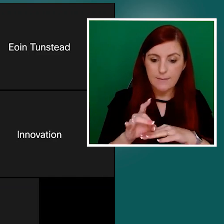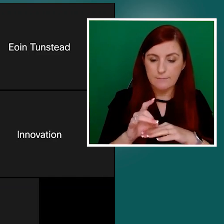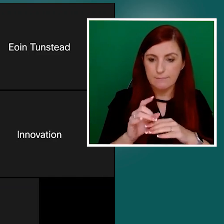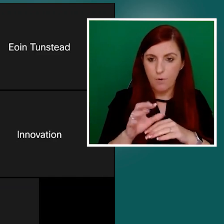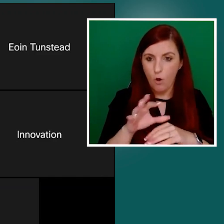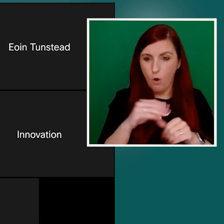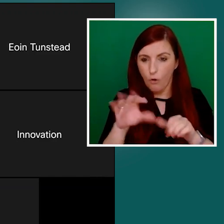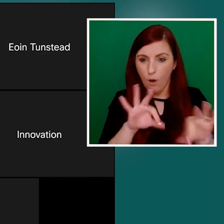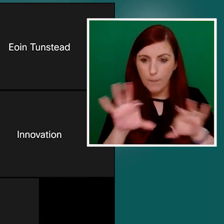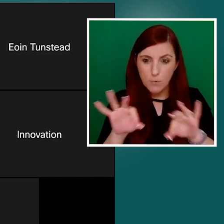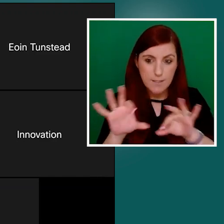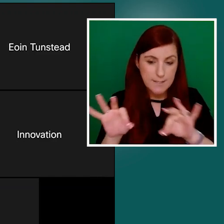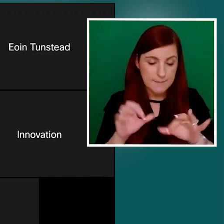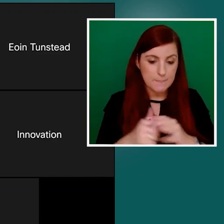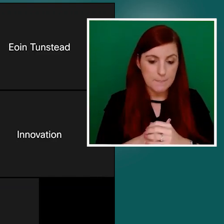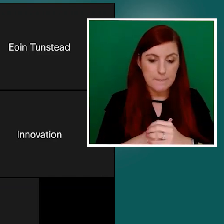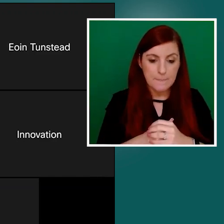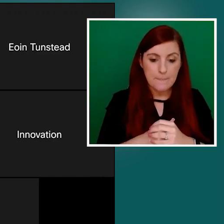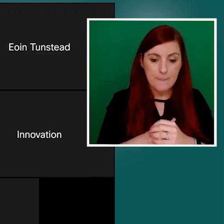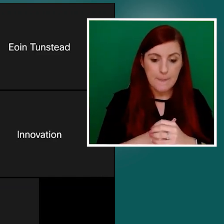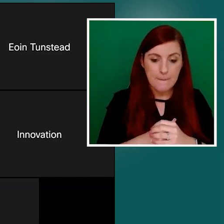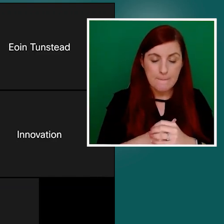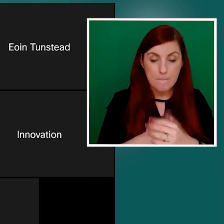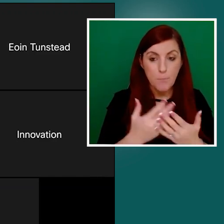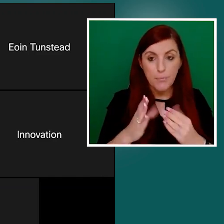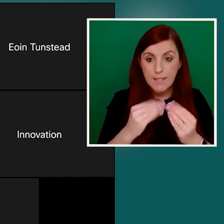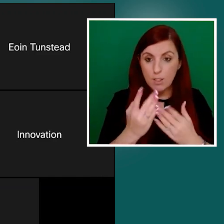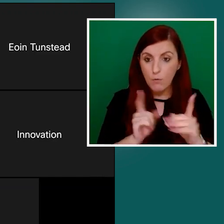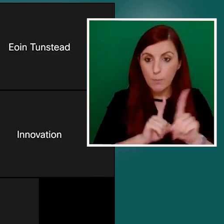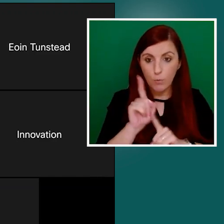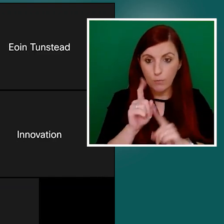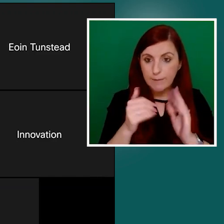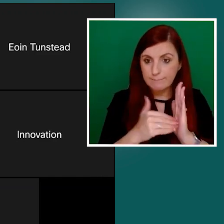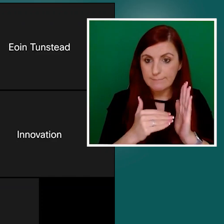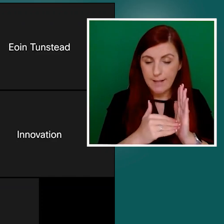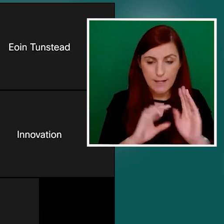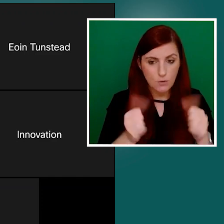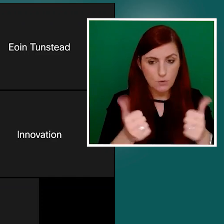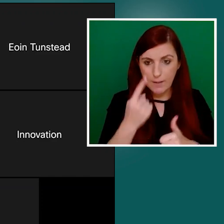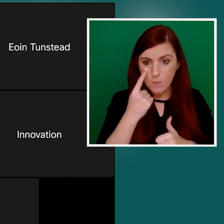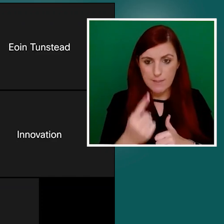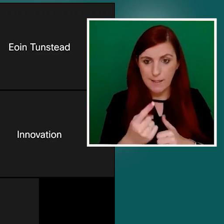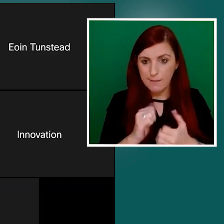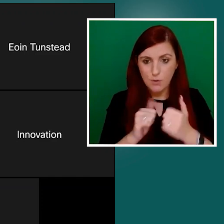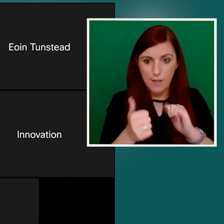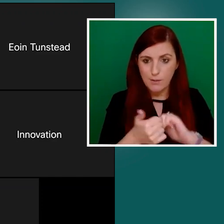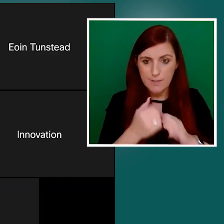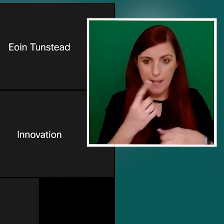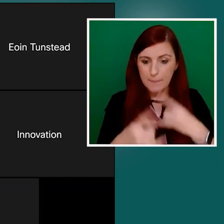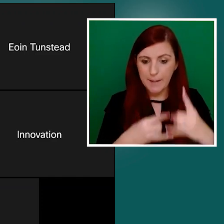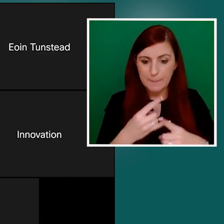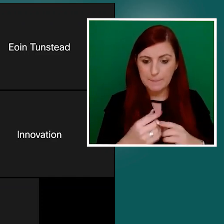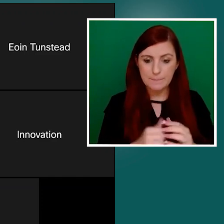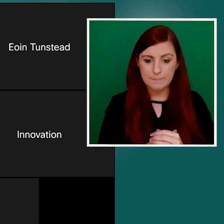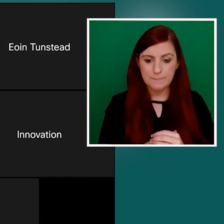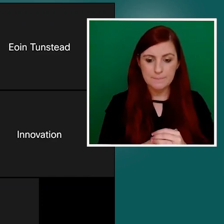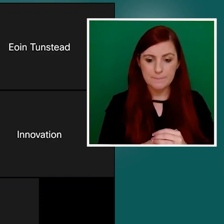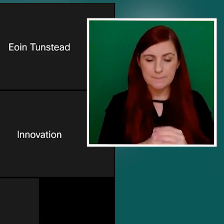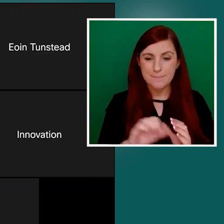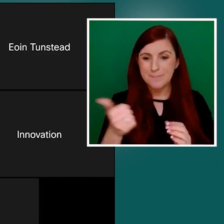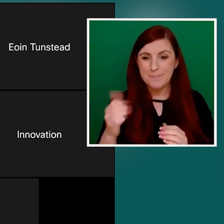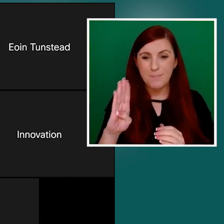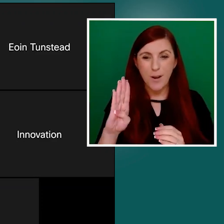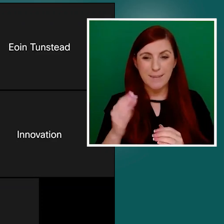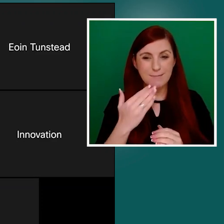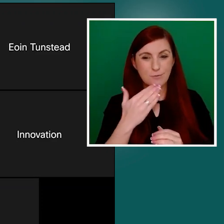So, yes, things are improving and it's great to see the changes happening. That's terrific. Thank you